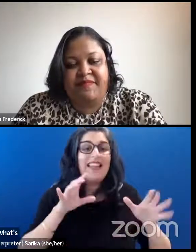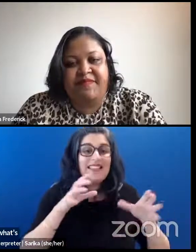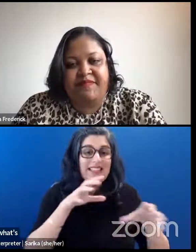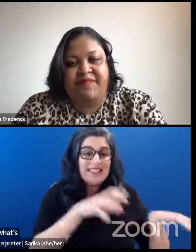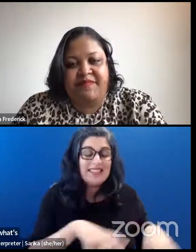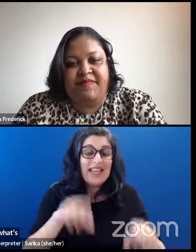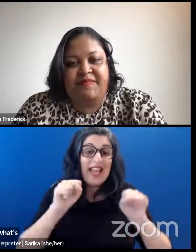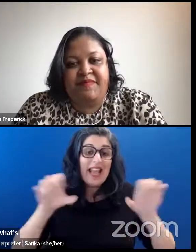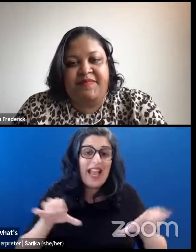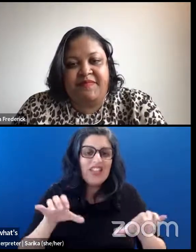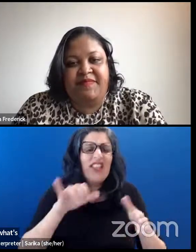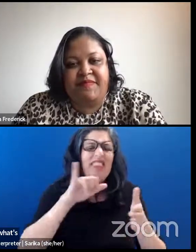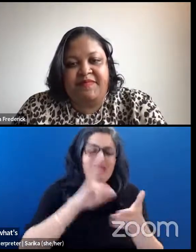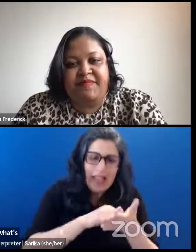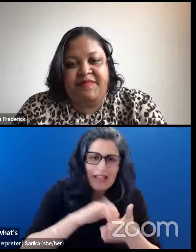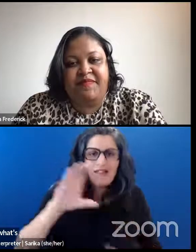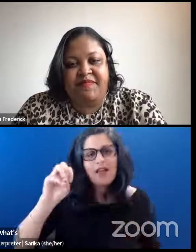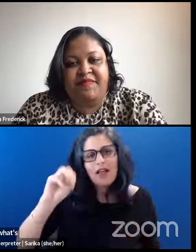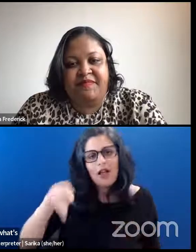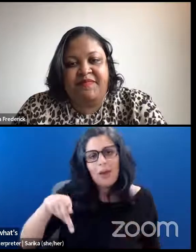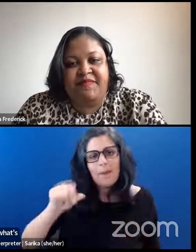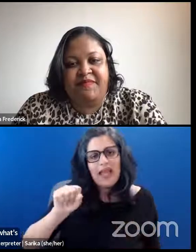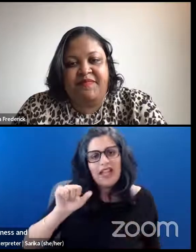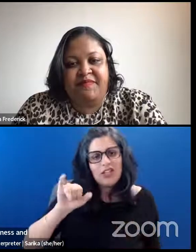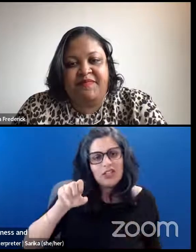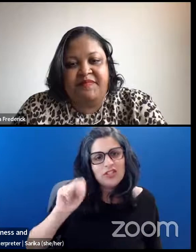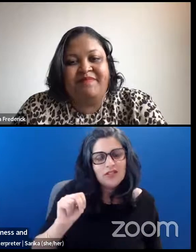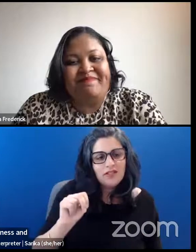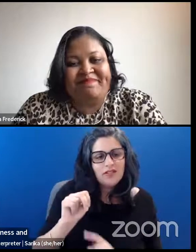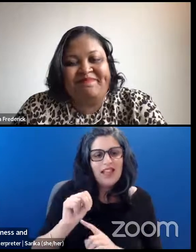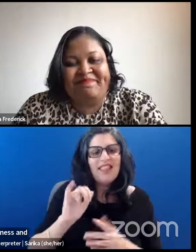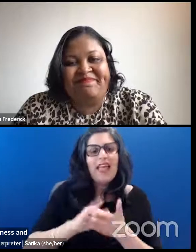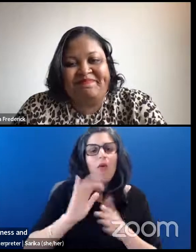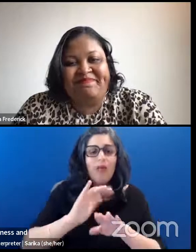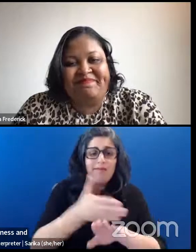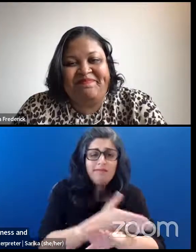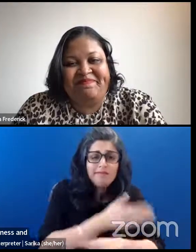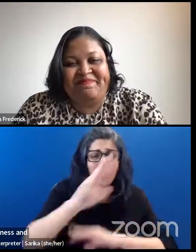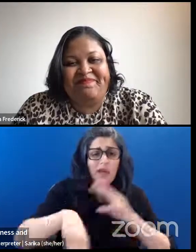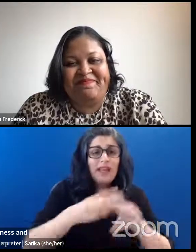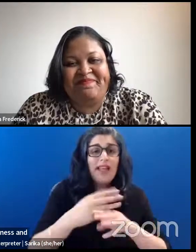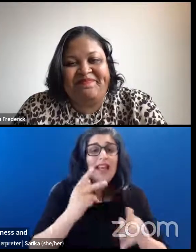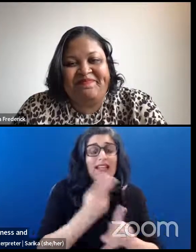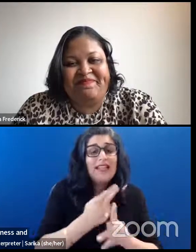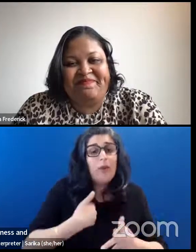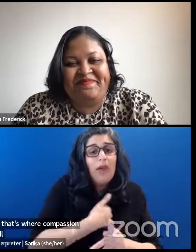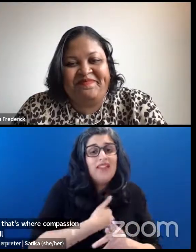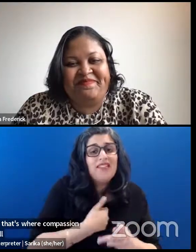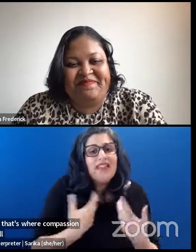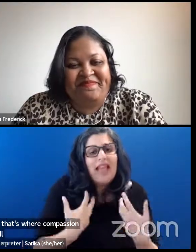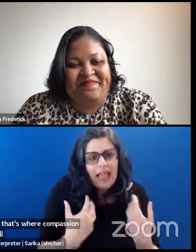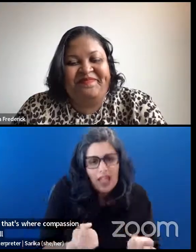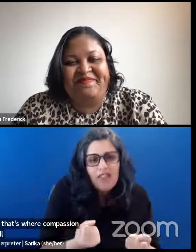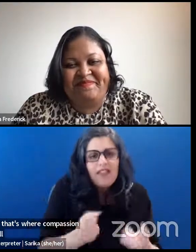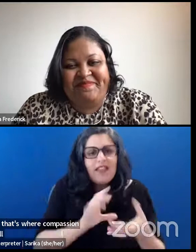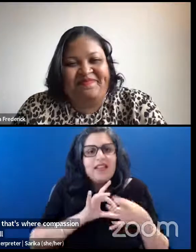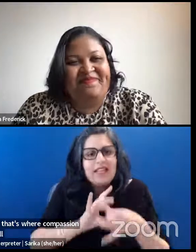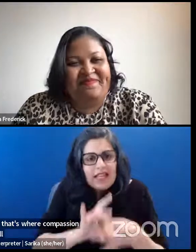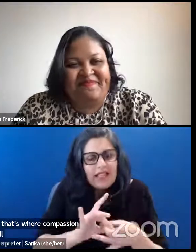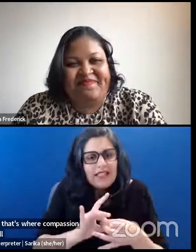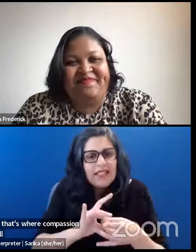compassion arises, and that's what is going to, I think, make the world a better place, as well as keep us healthier, and more connected, and more productive.